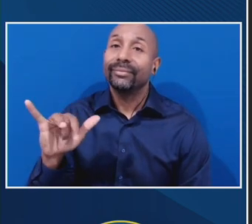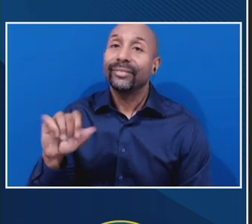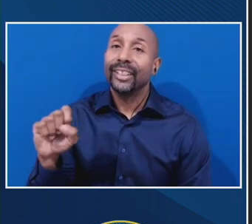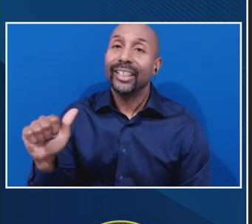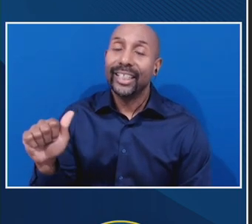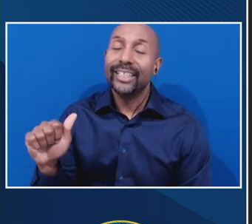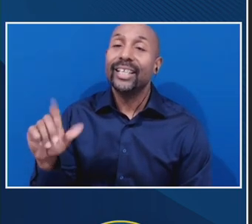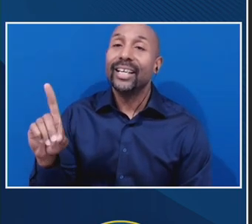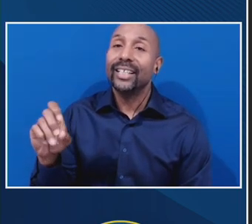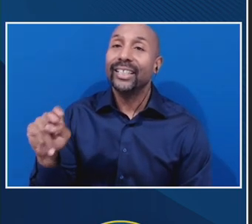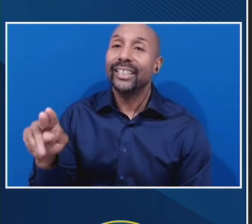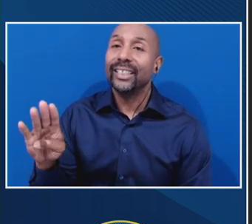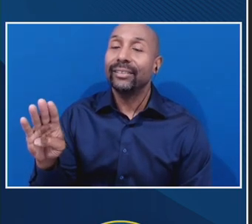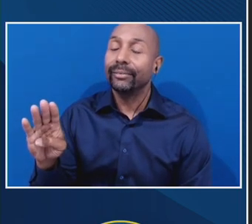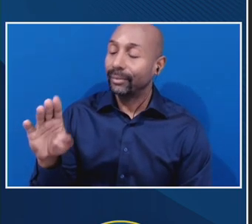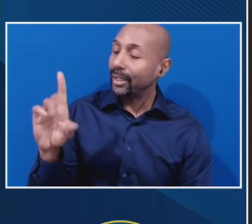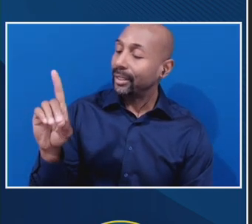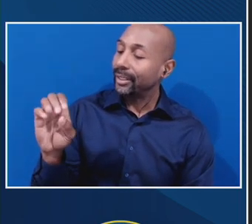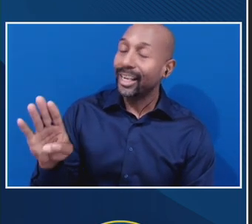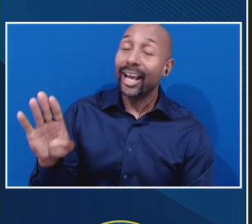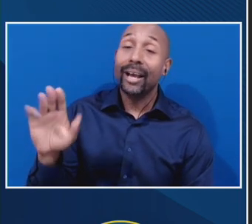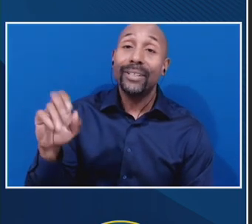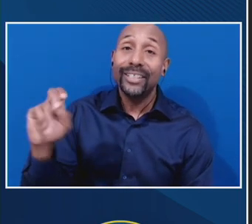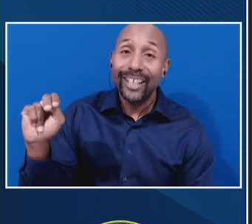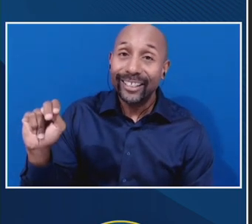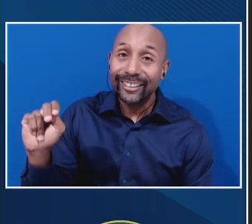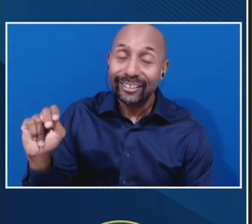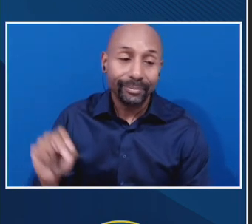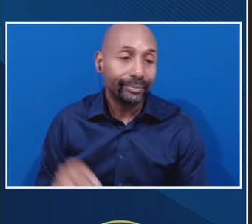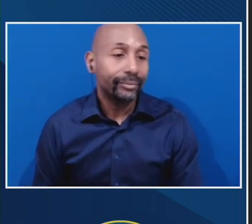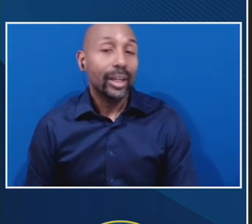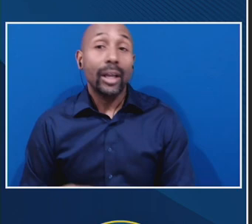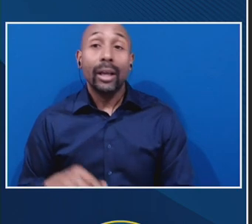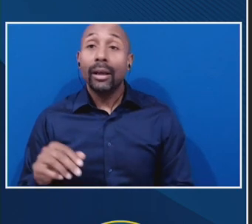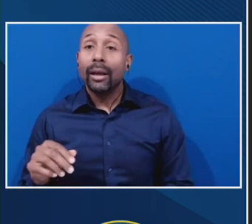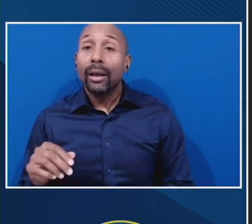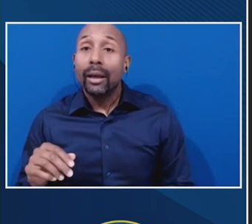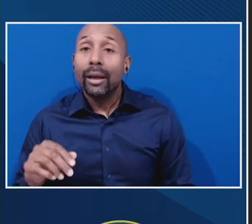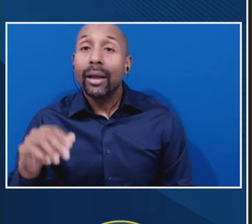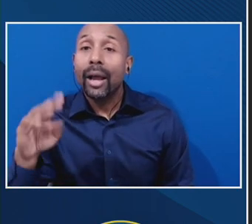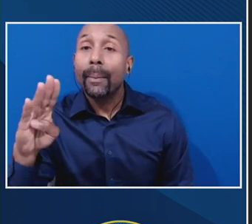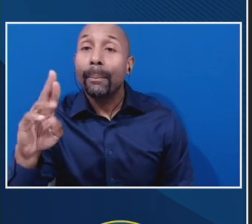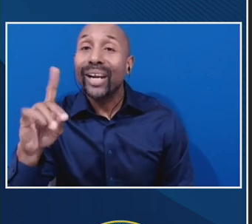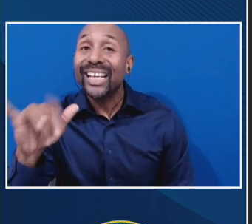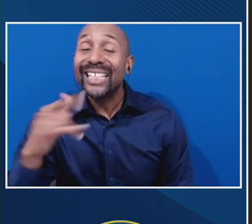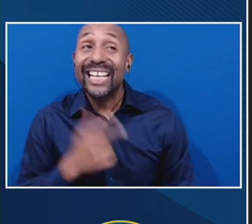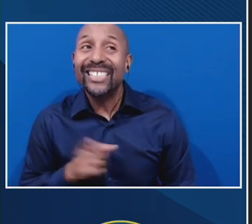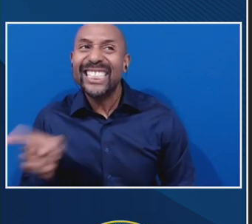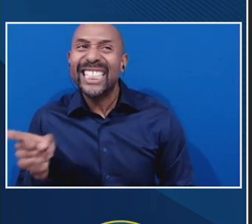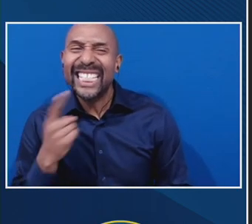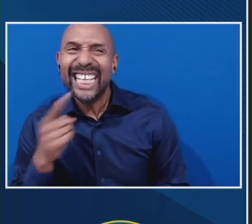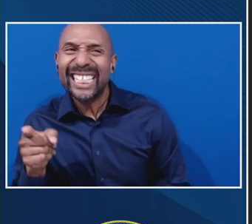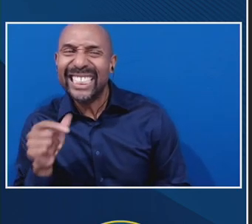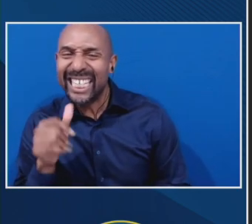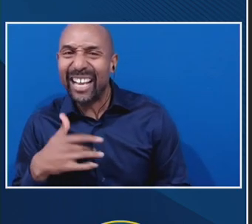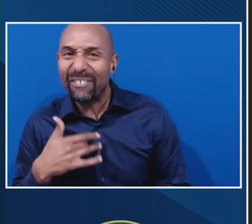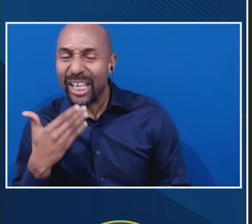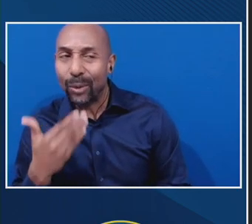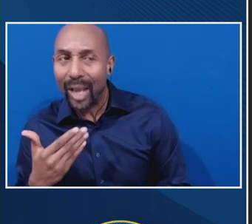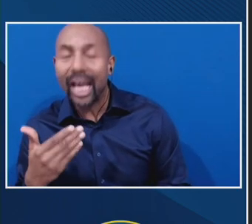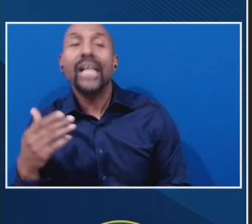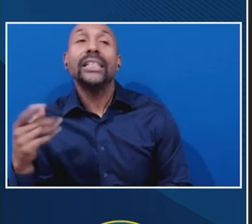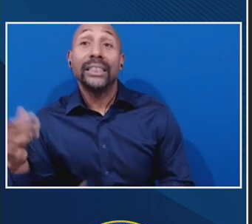Dobson is our alternate. Alyssa? She noted that she's feeling a little under the weather today, but she's here. She just doesn't have a voice. Okay.